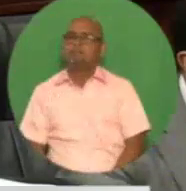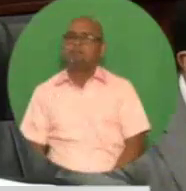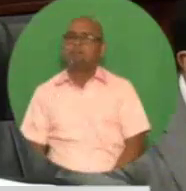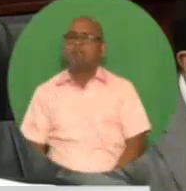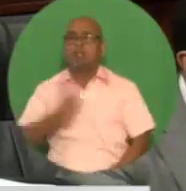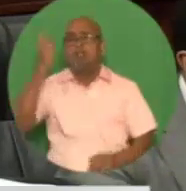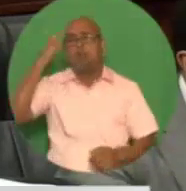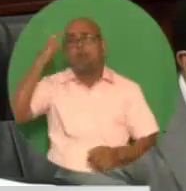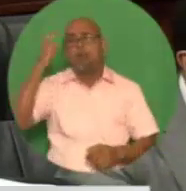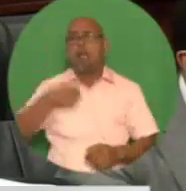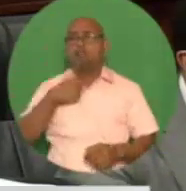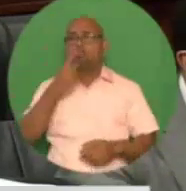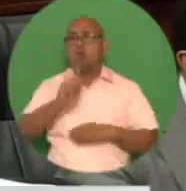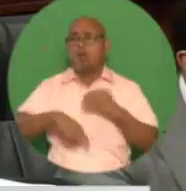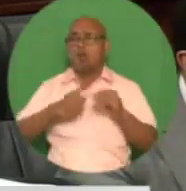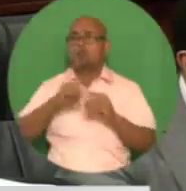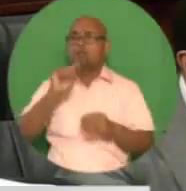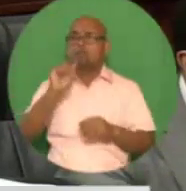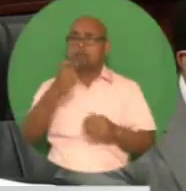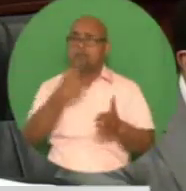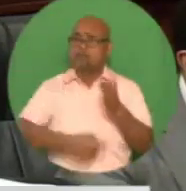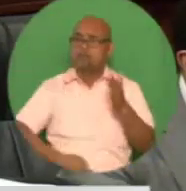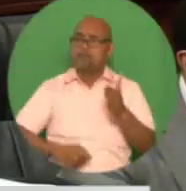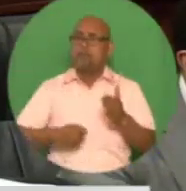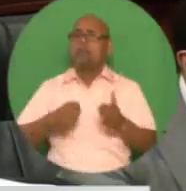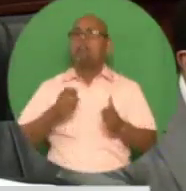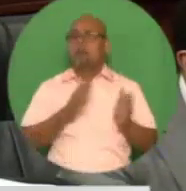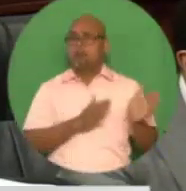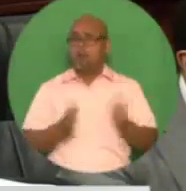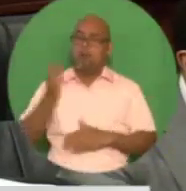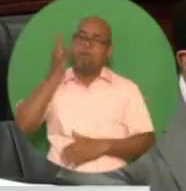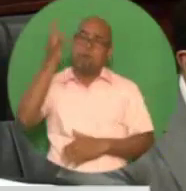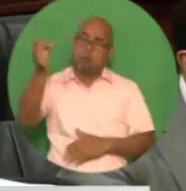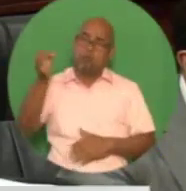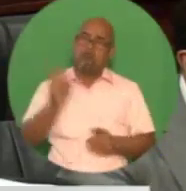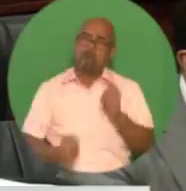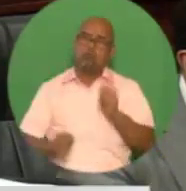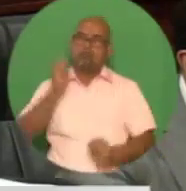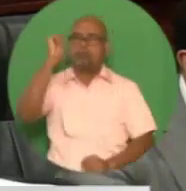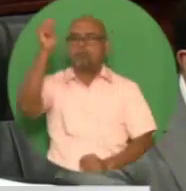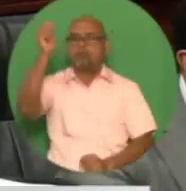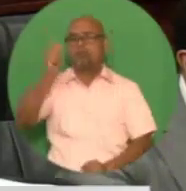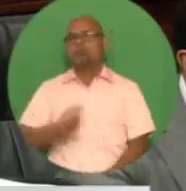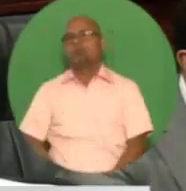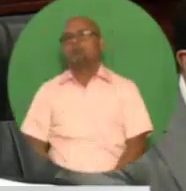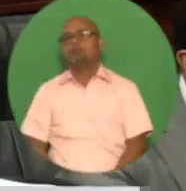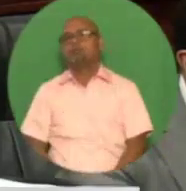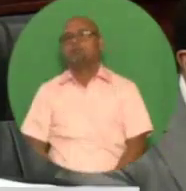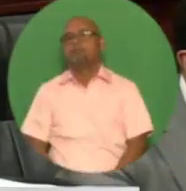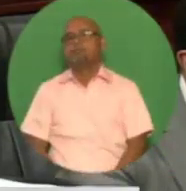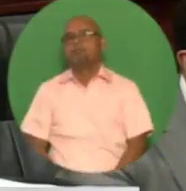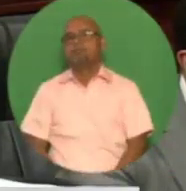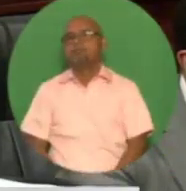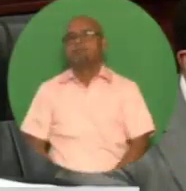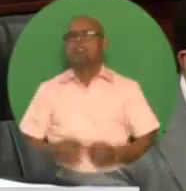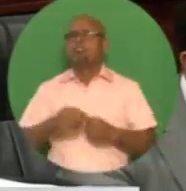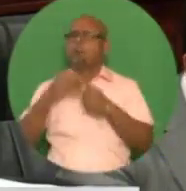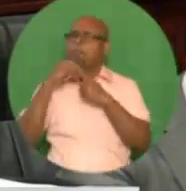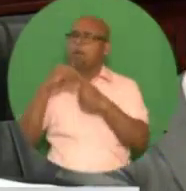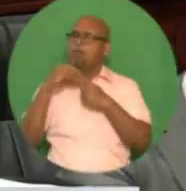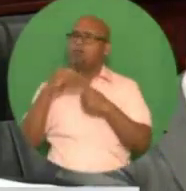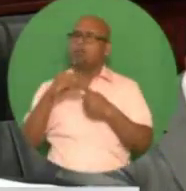Assessment Tool, TADAT, Performance Report on Trinidad and Tobago. This specially designed tool, TADAT,